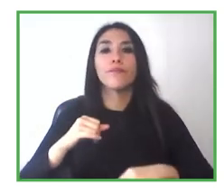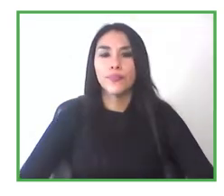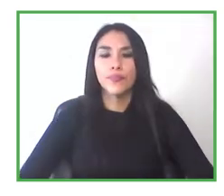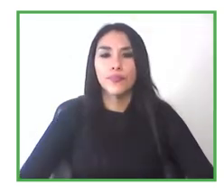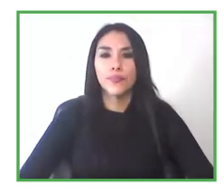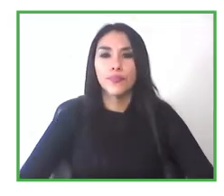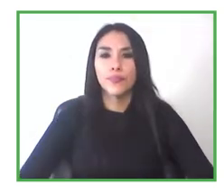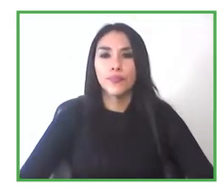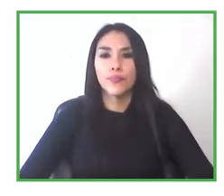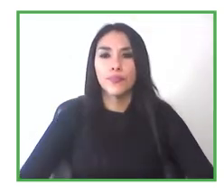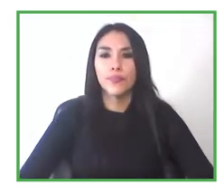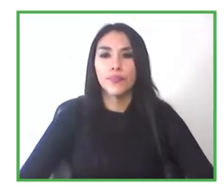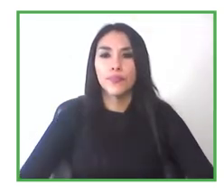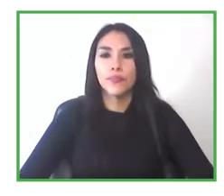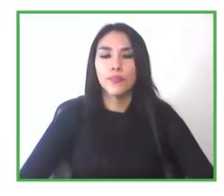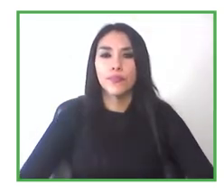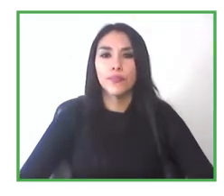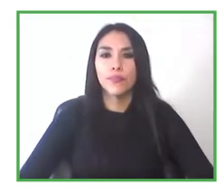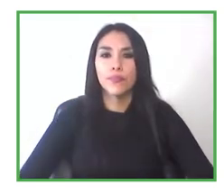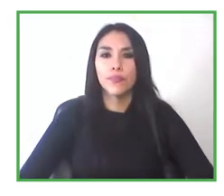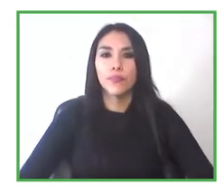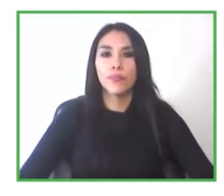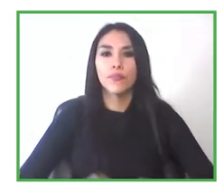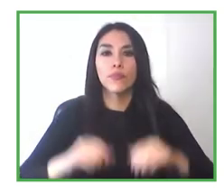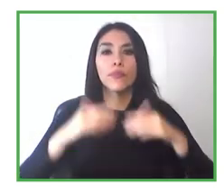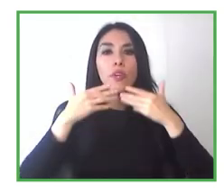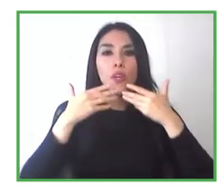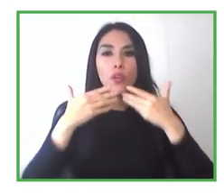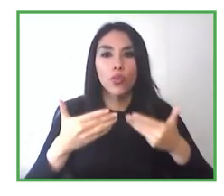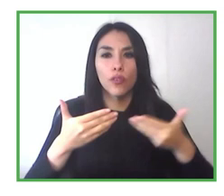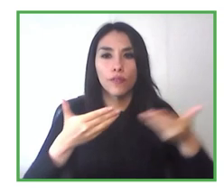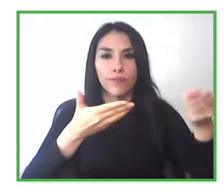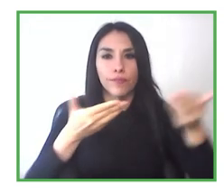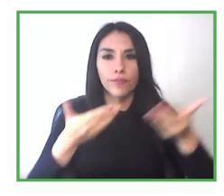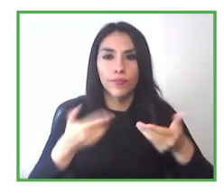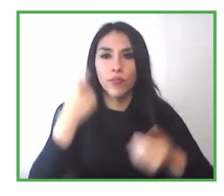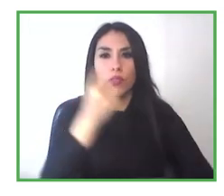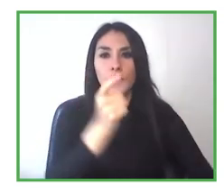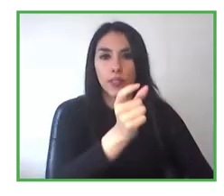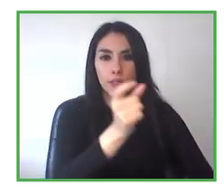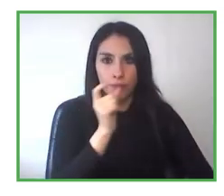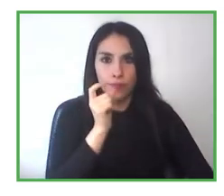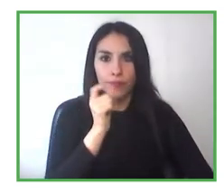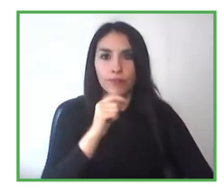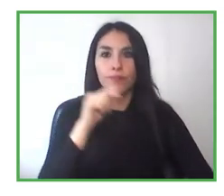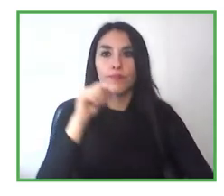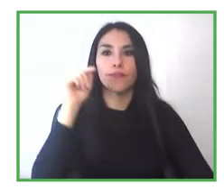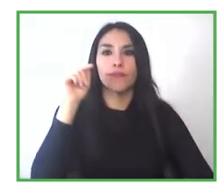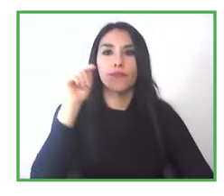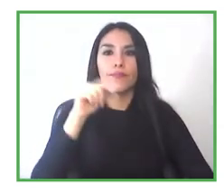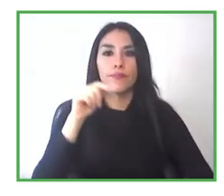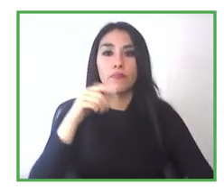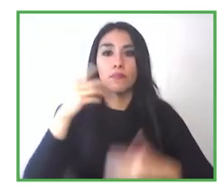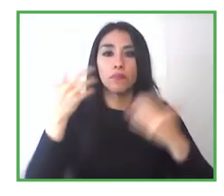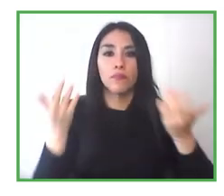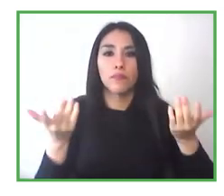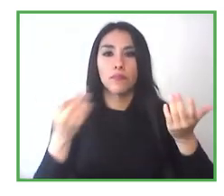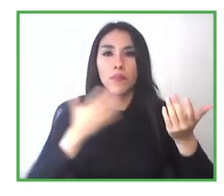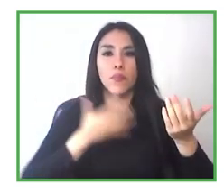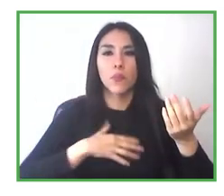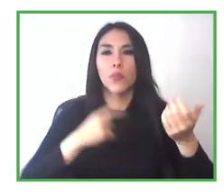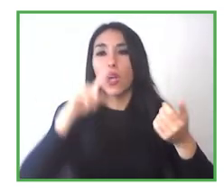Helsinki as well. And before we conclude this session of Q&A, wanted to ask